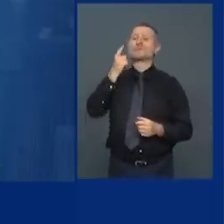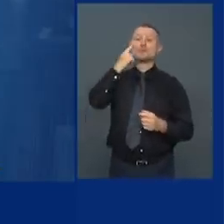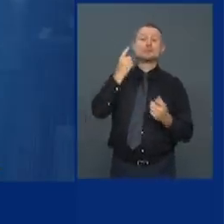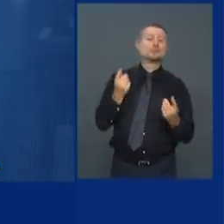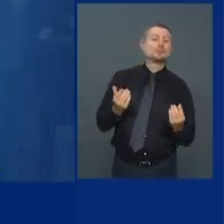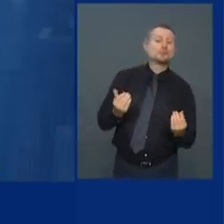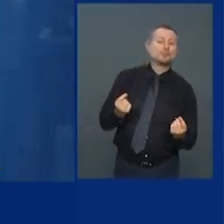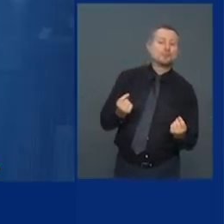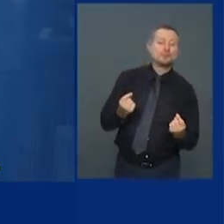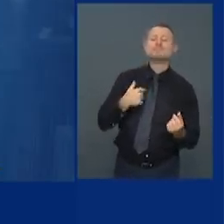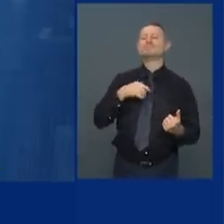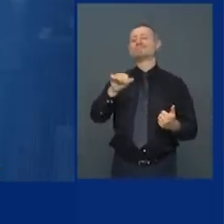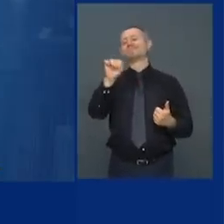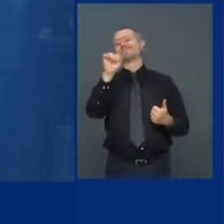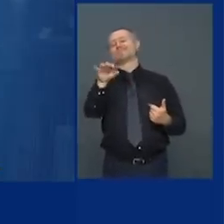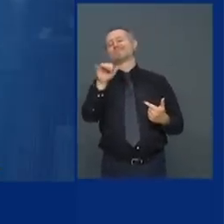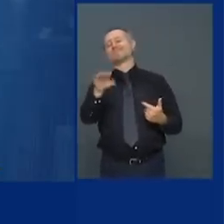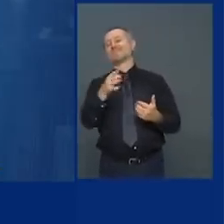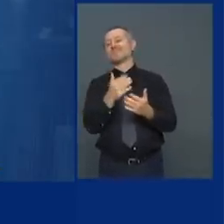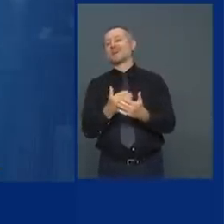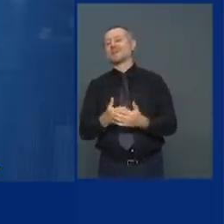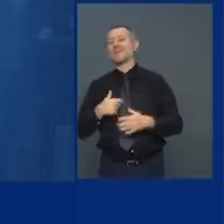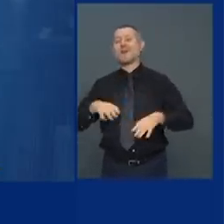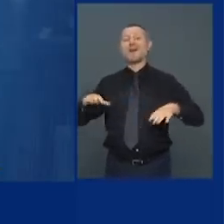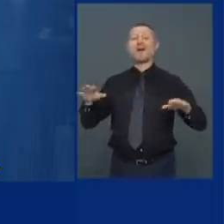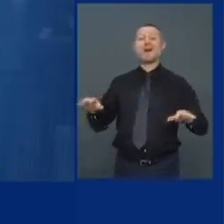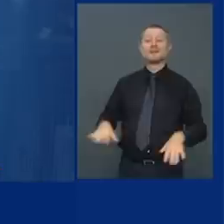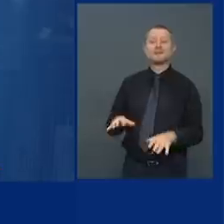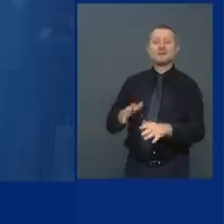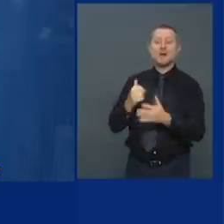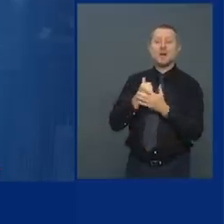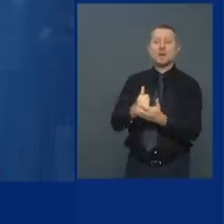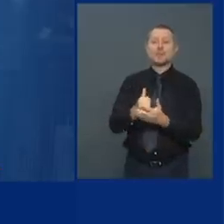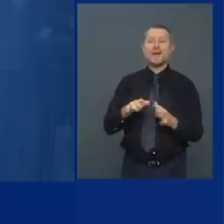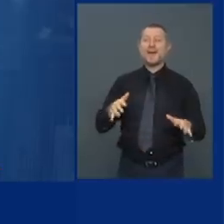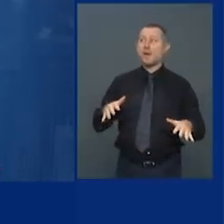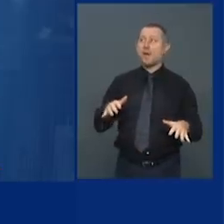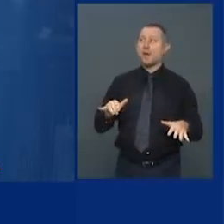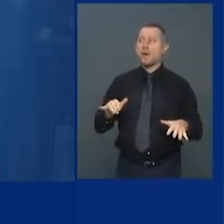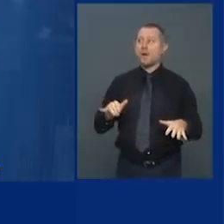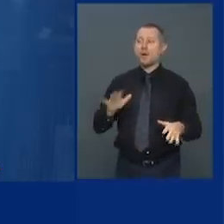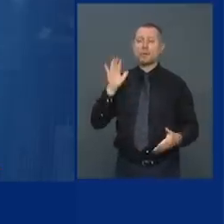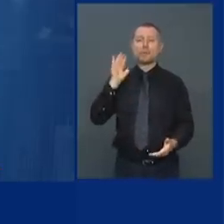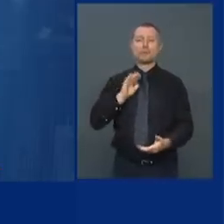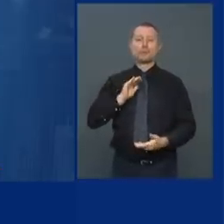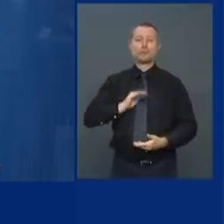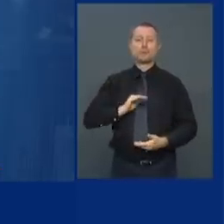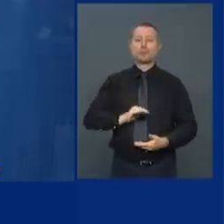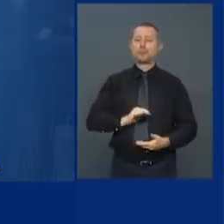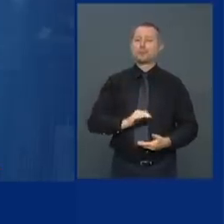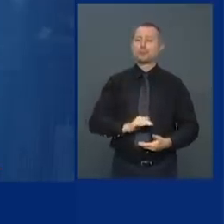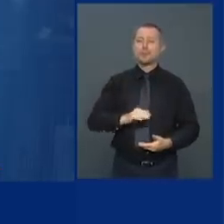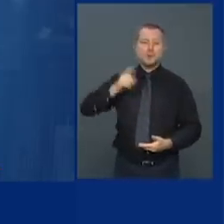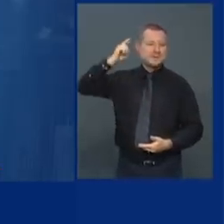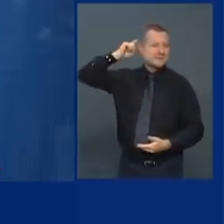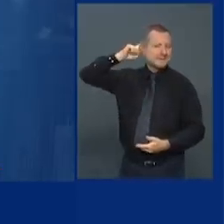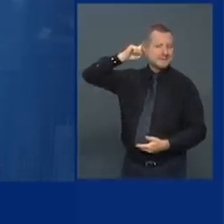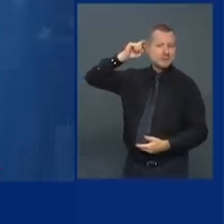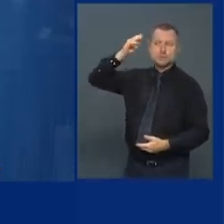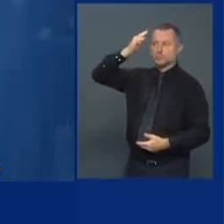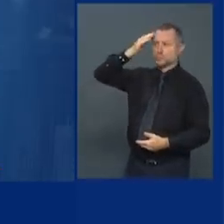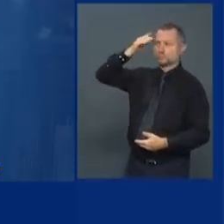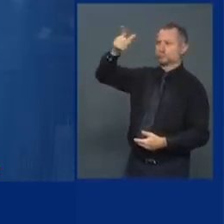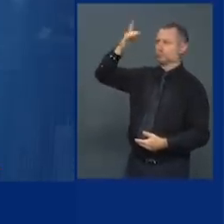actually alleviates the anxiety because people know intelligent action is being